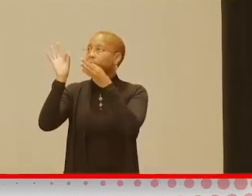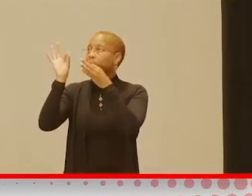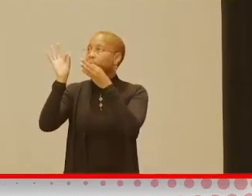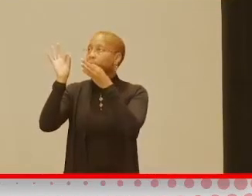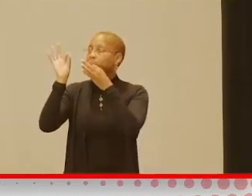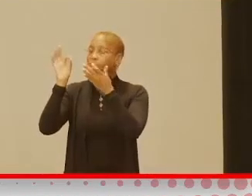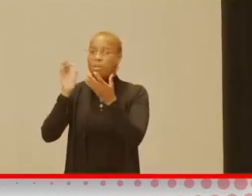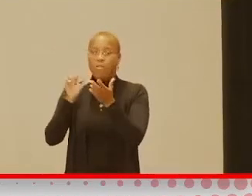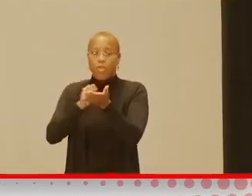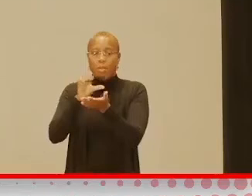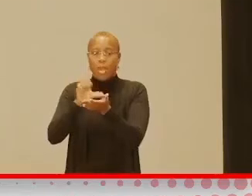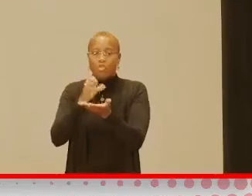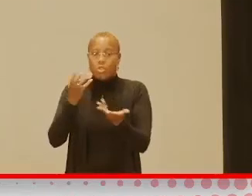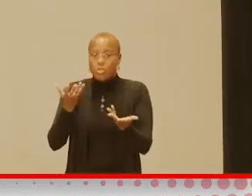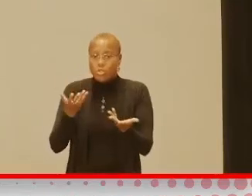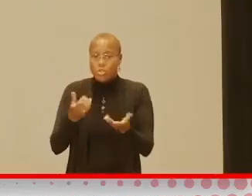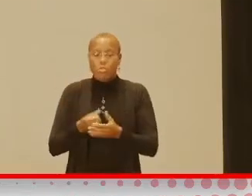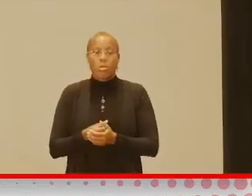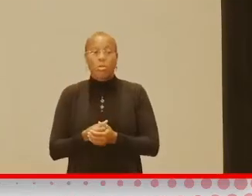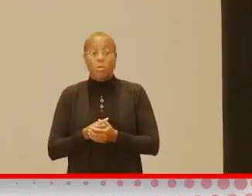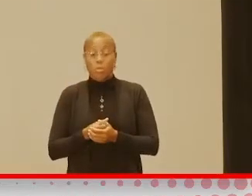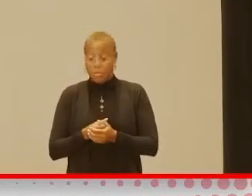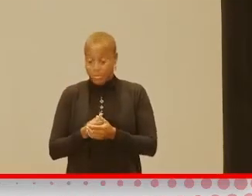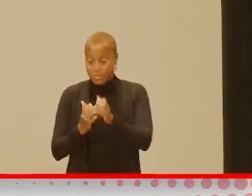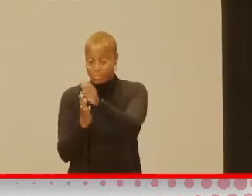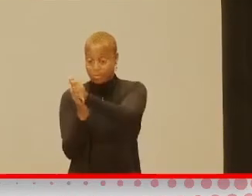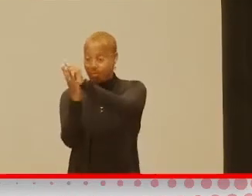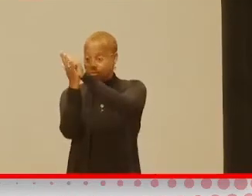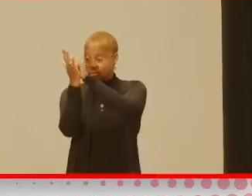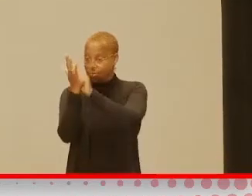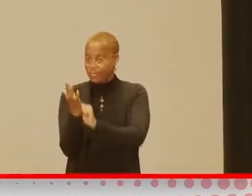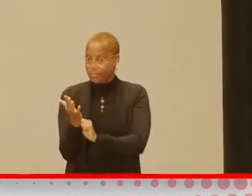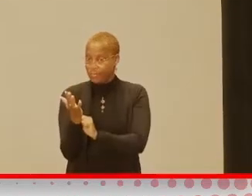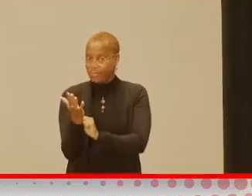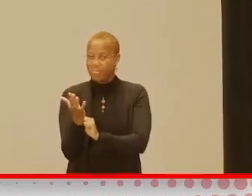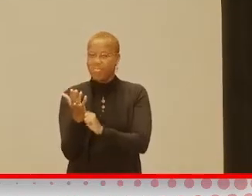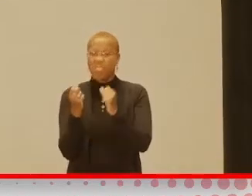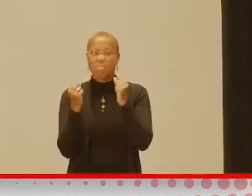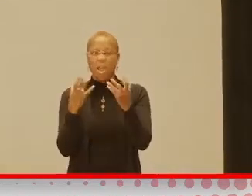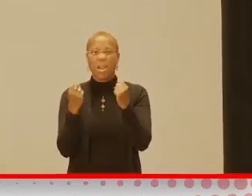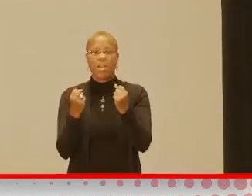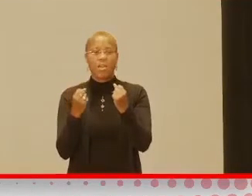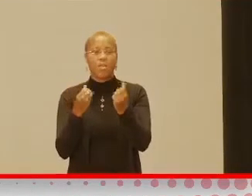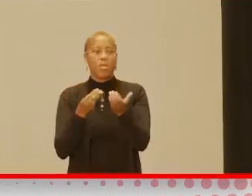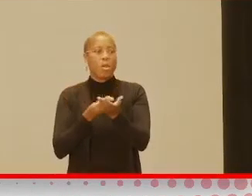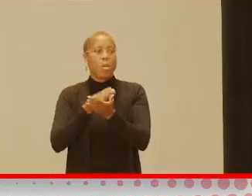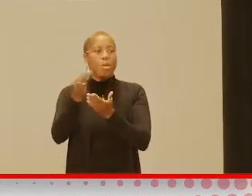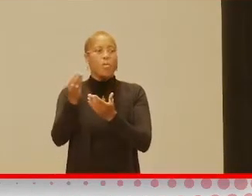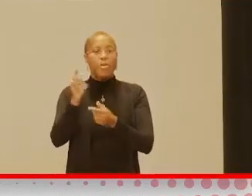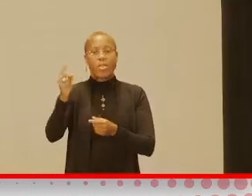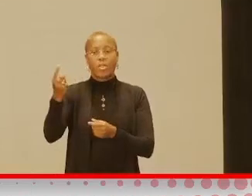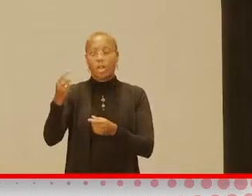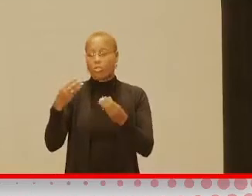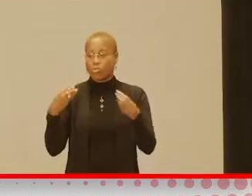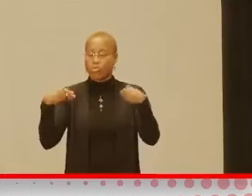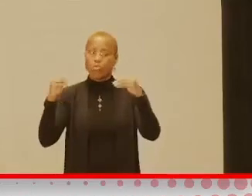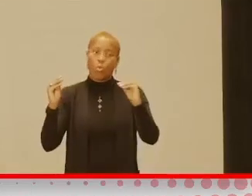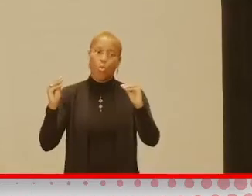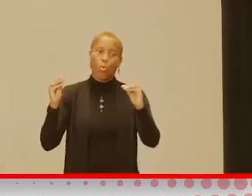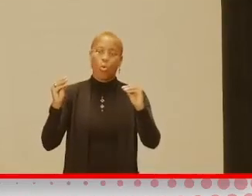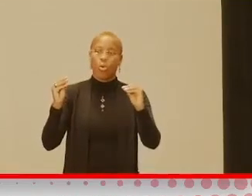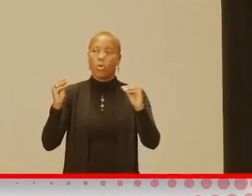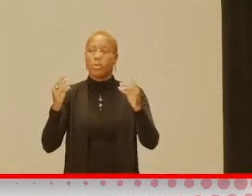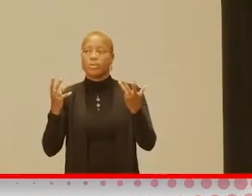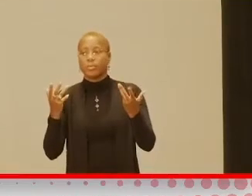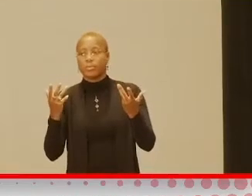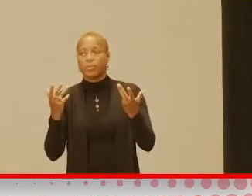the pages of the books. If you could take a glove, you know, many of these things you could purchase from the dollar store. Take a glove. Those